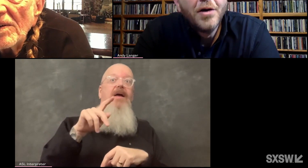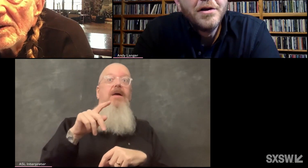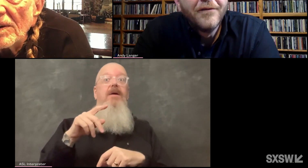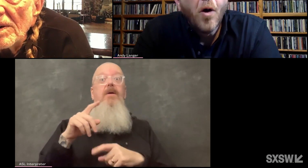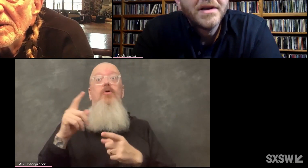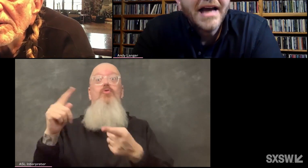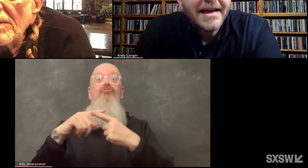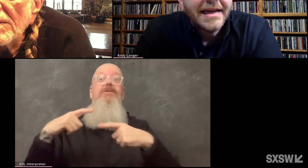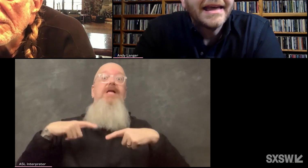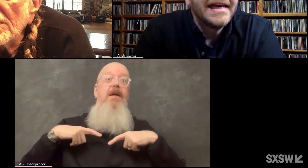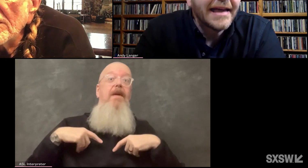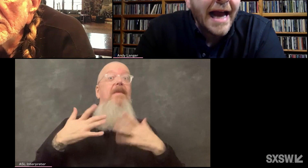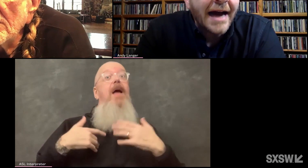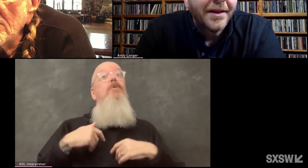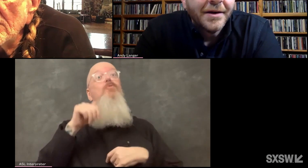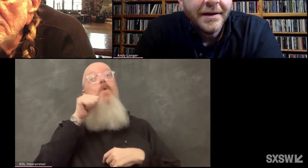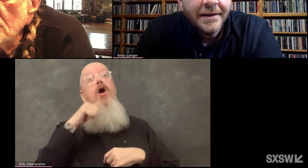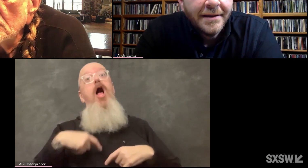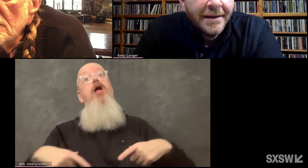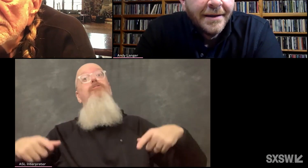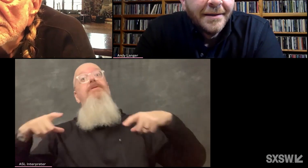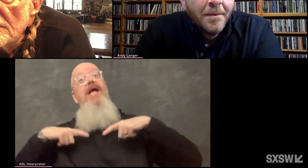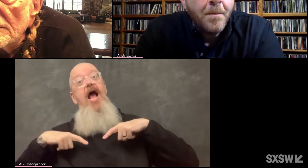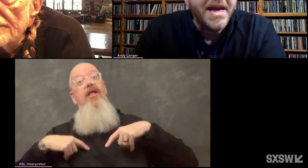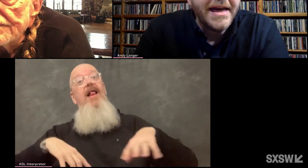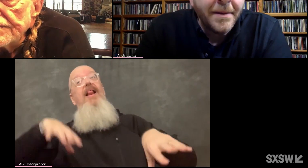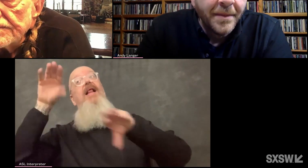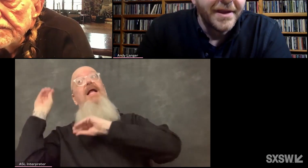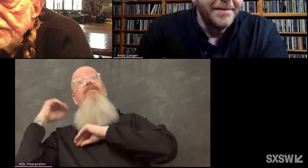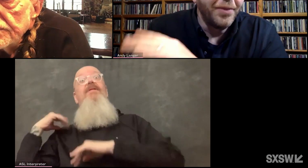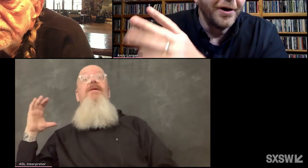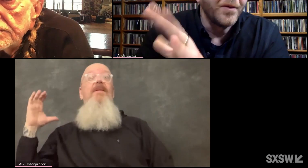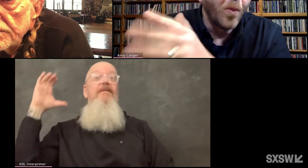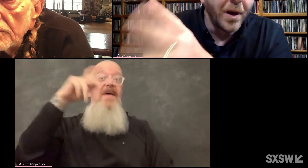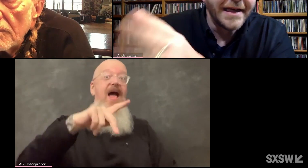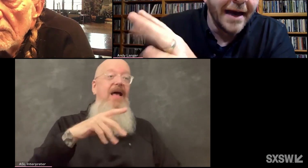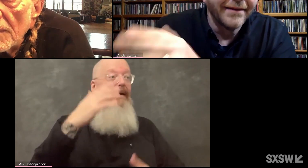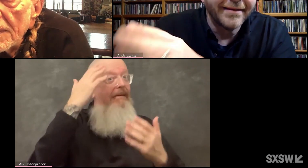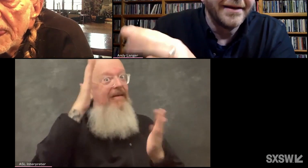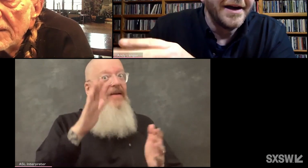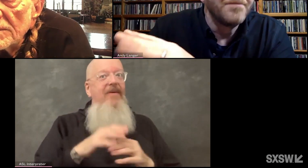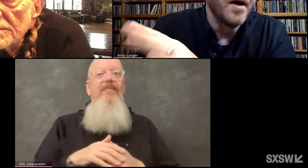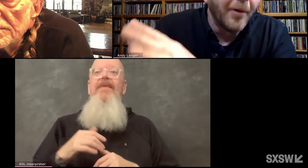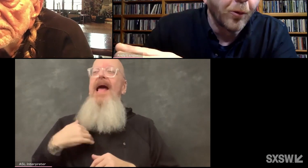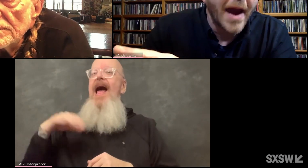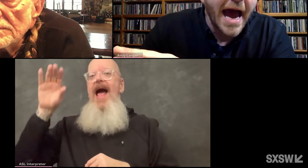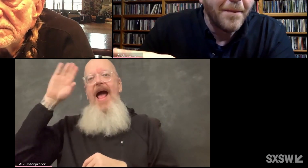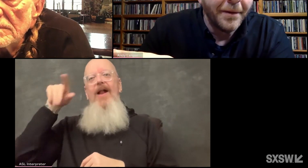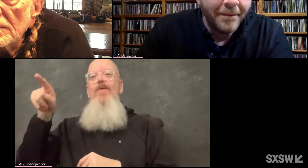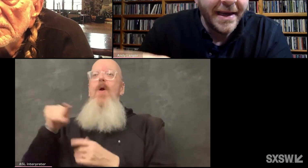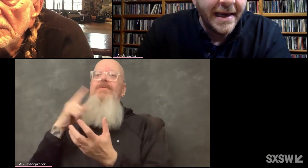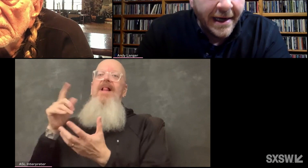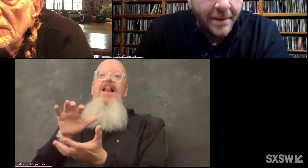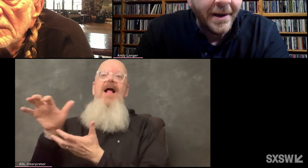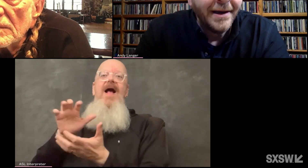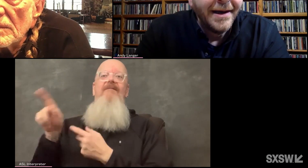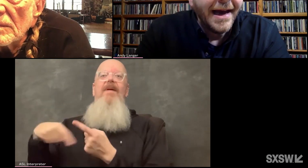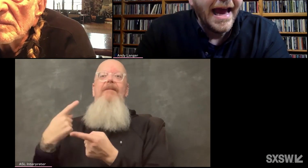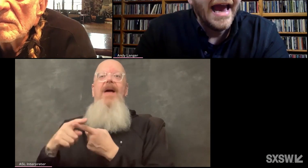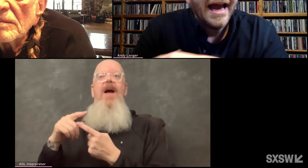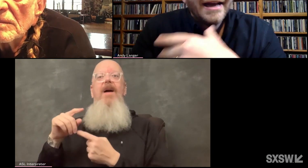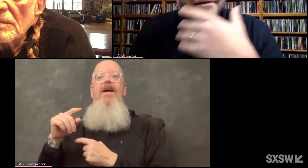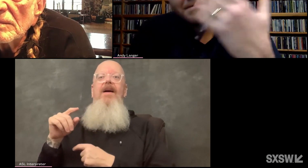I know you've always gotten a kick out of the meme, the put Willie Nelson in bubble rap meme,